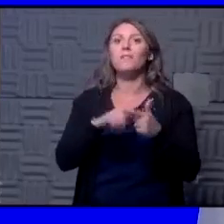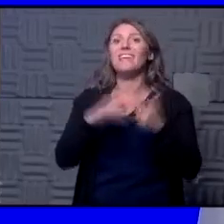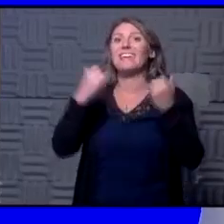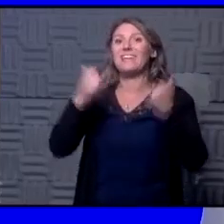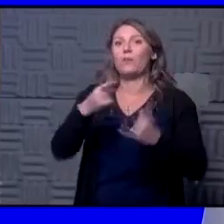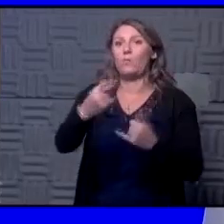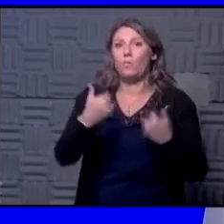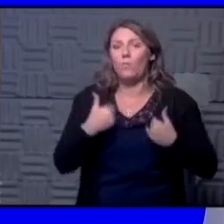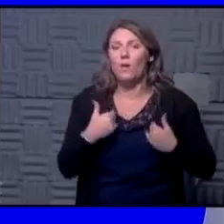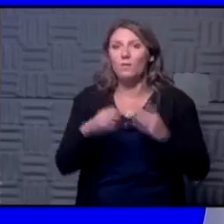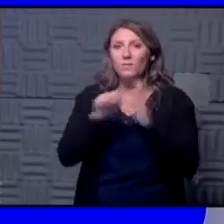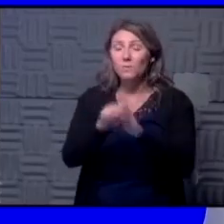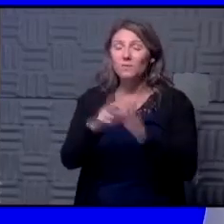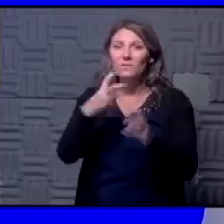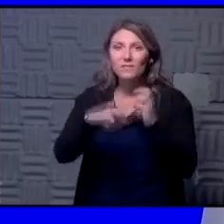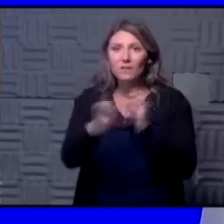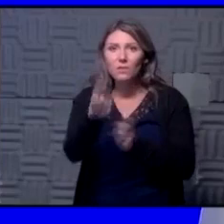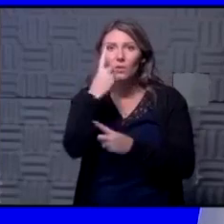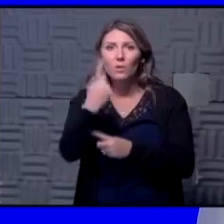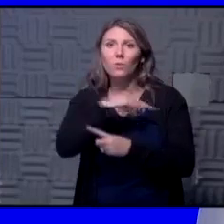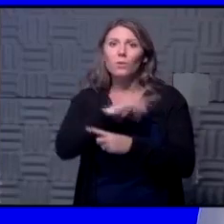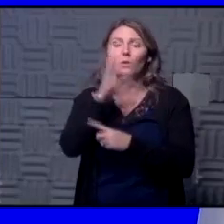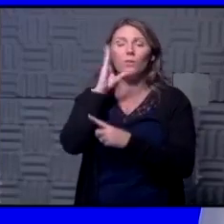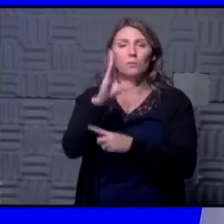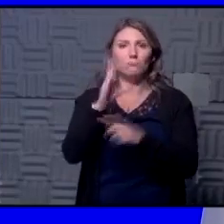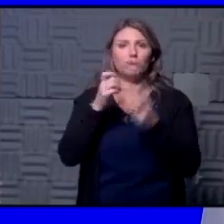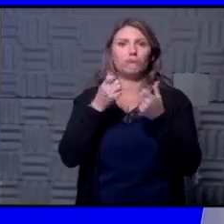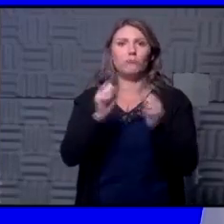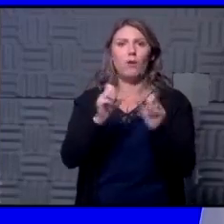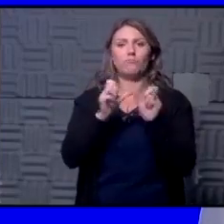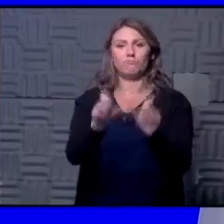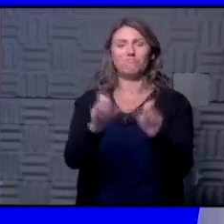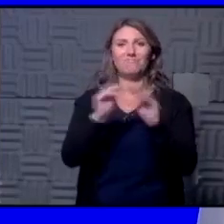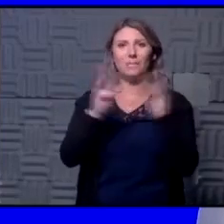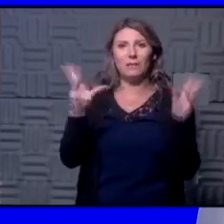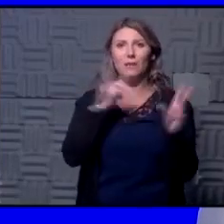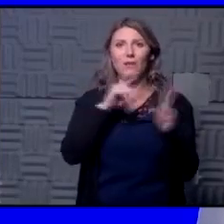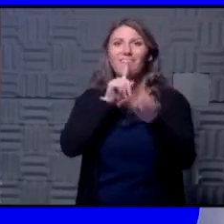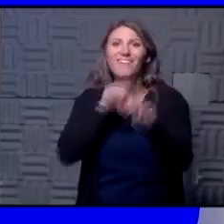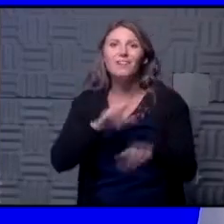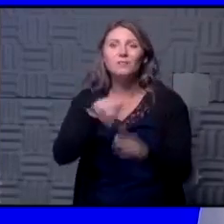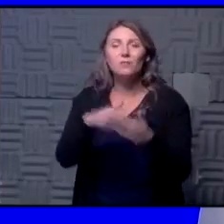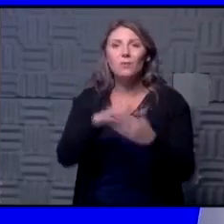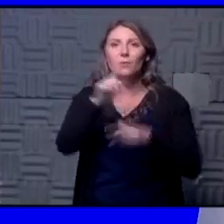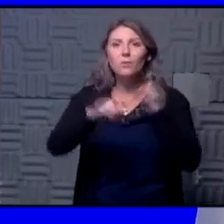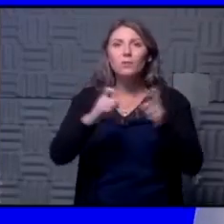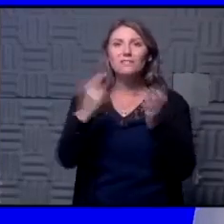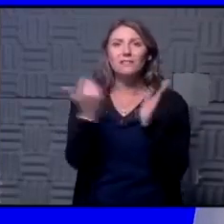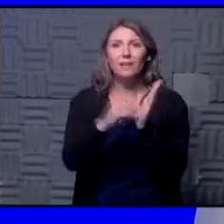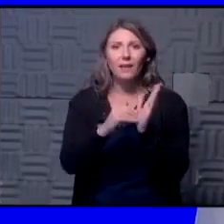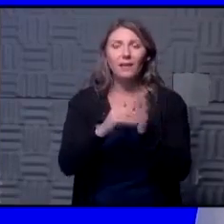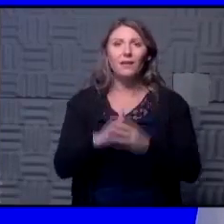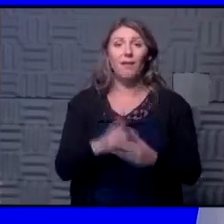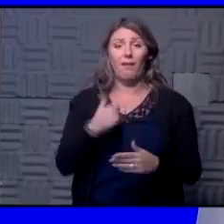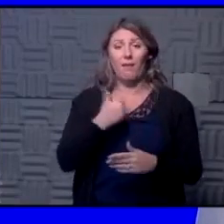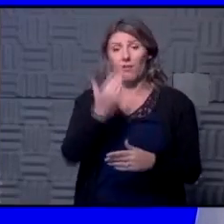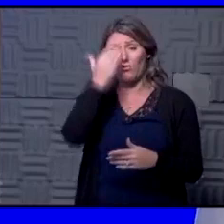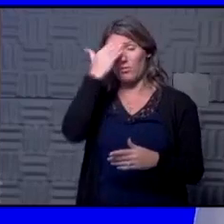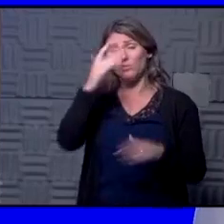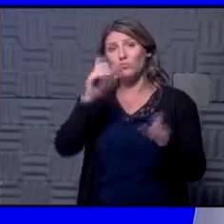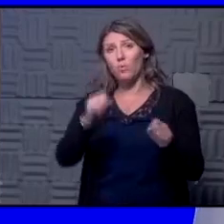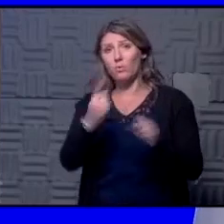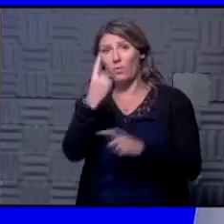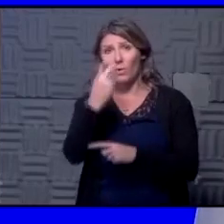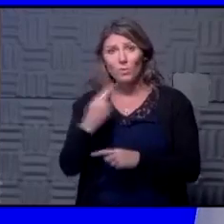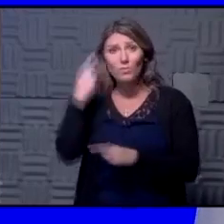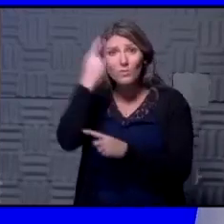symptoms so it is difficult to understand we will try to continue to be clear and answer these questions for you um and again i know that that is probably one